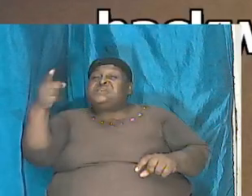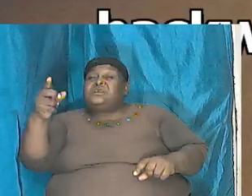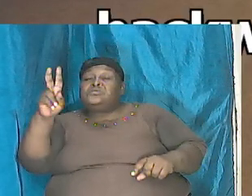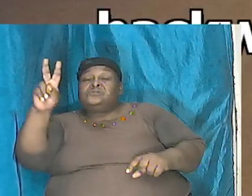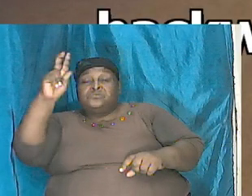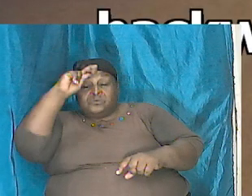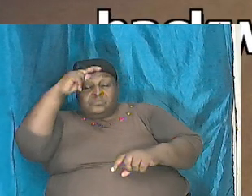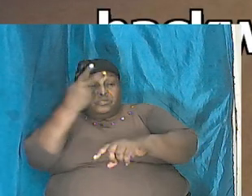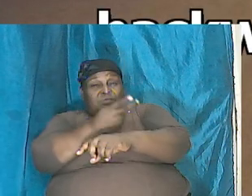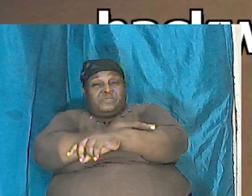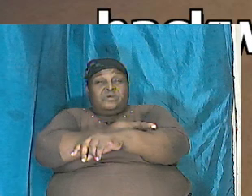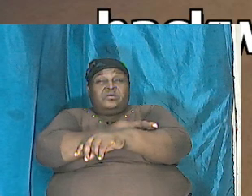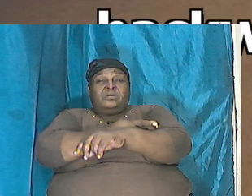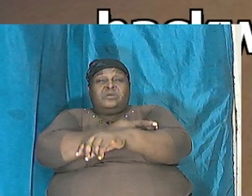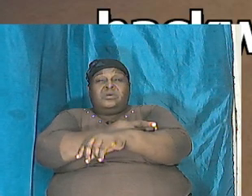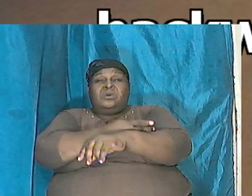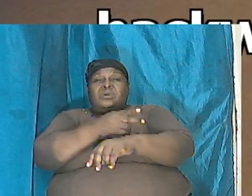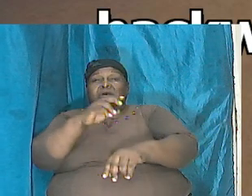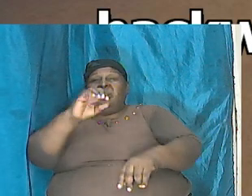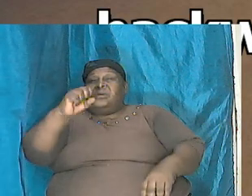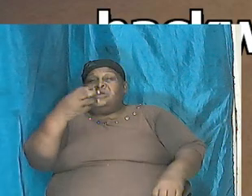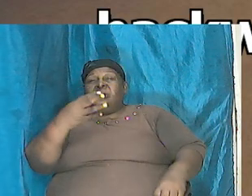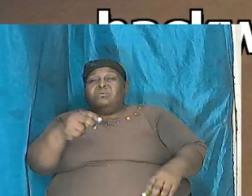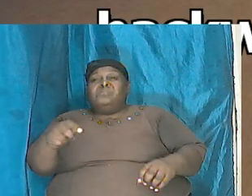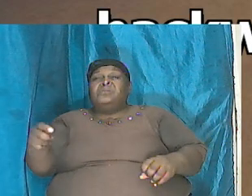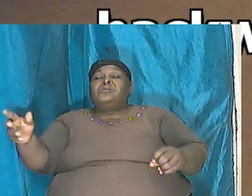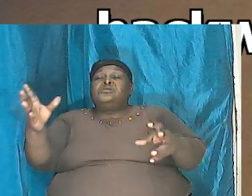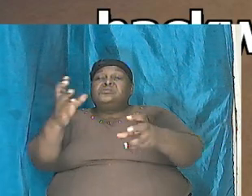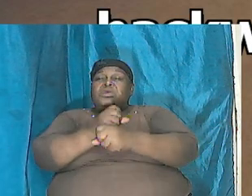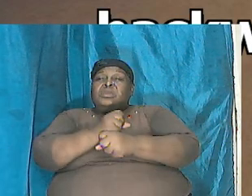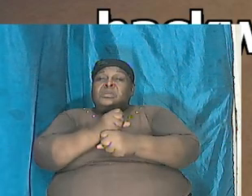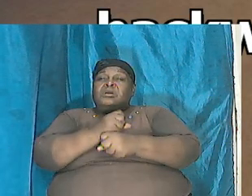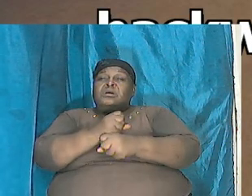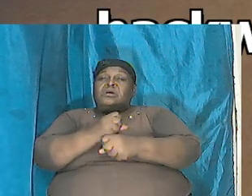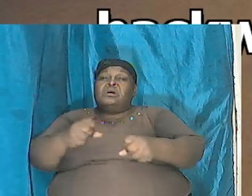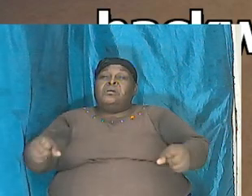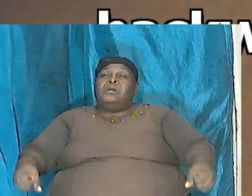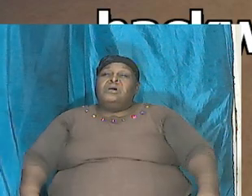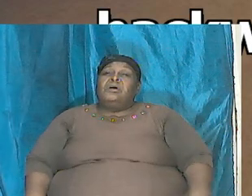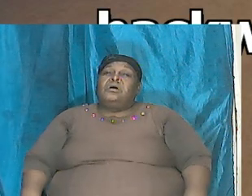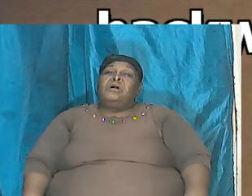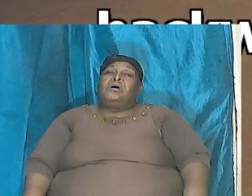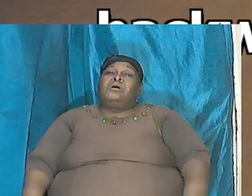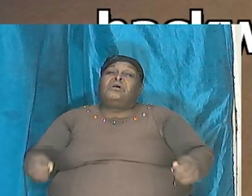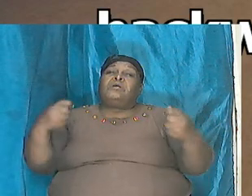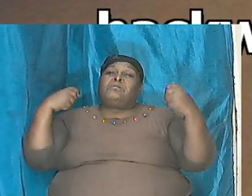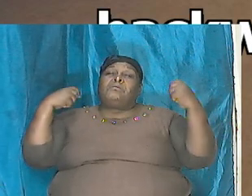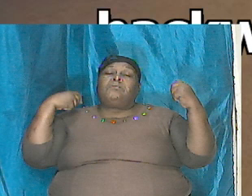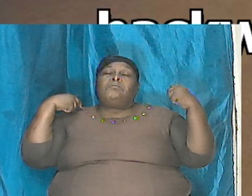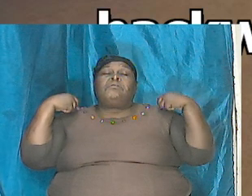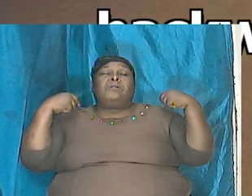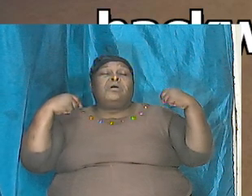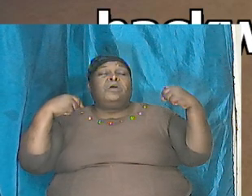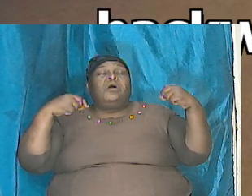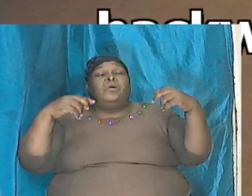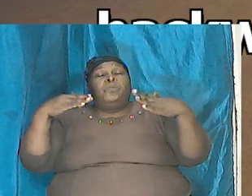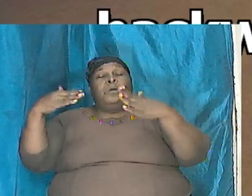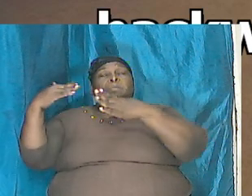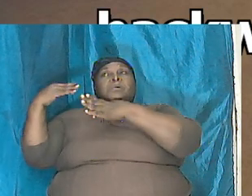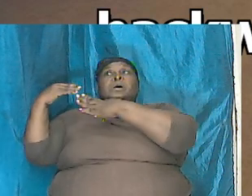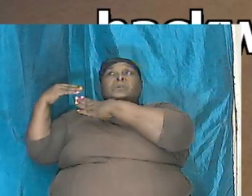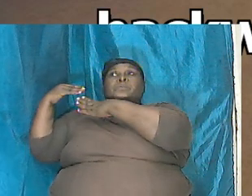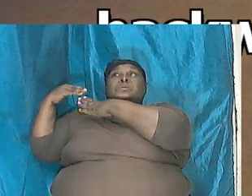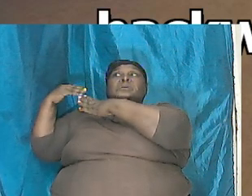and Shem and Japheth took a garment and laid it up on both their shoulders and went backward and